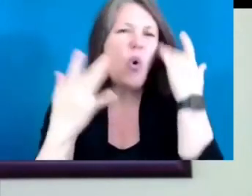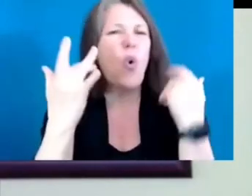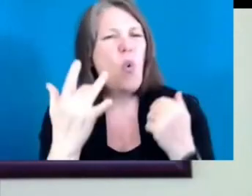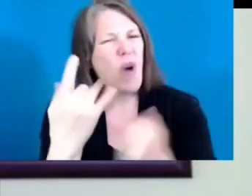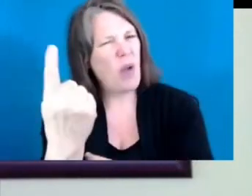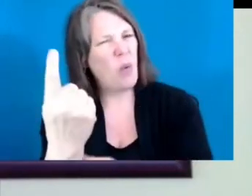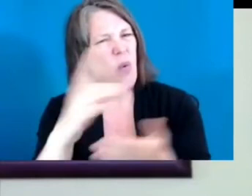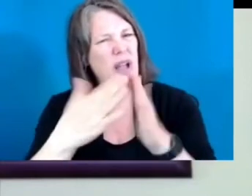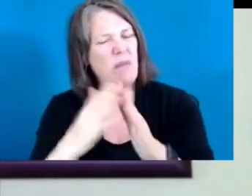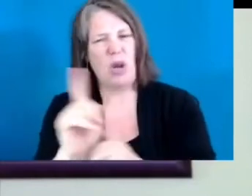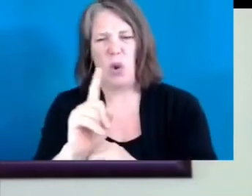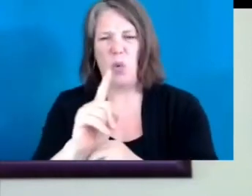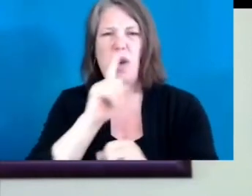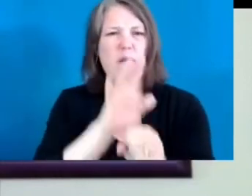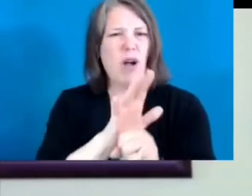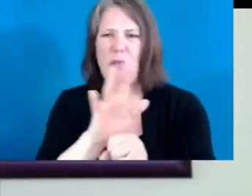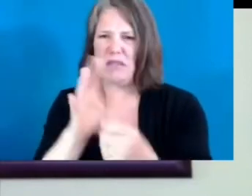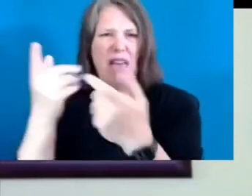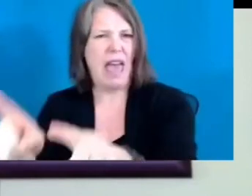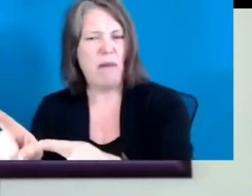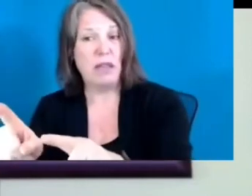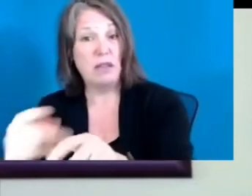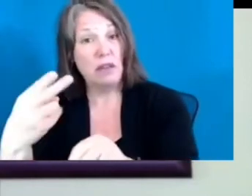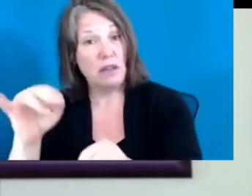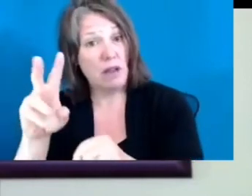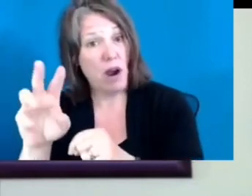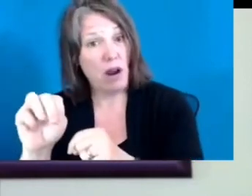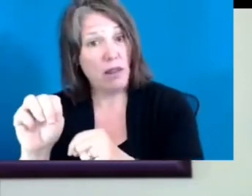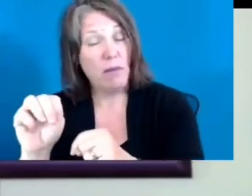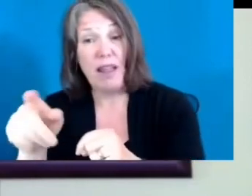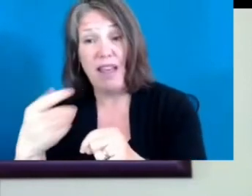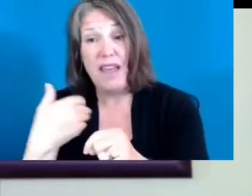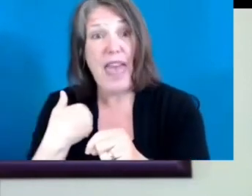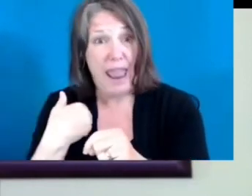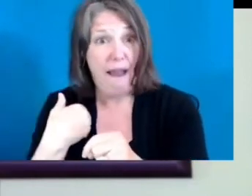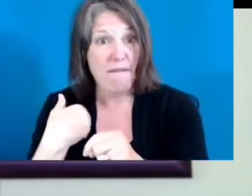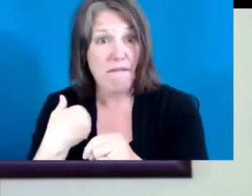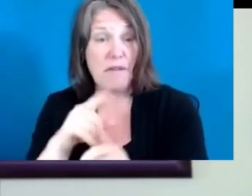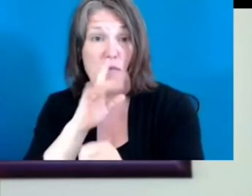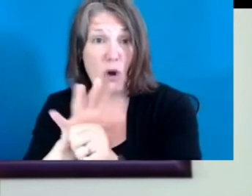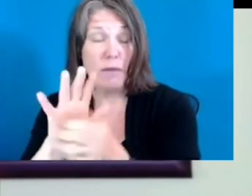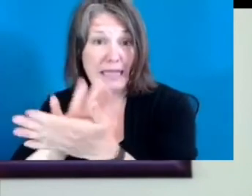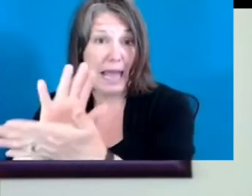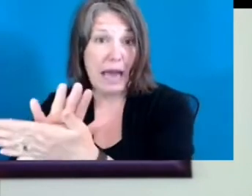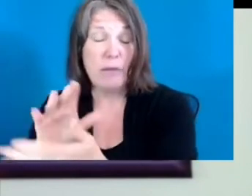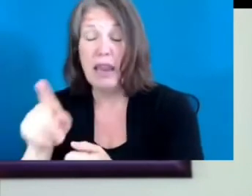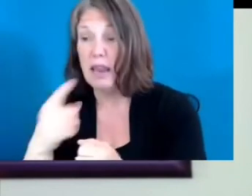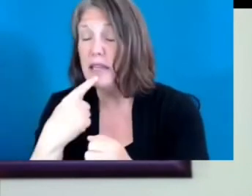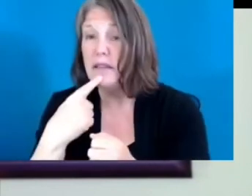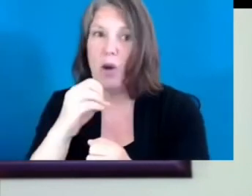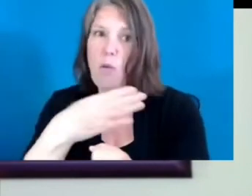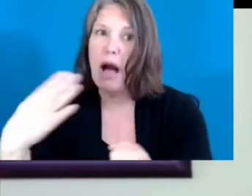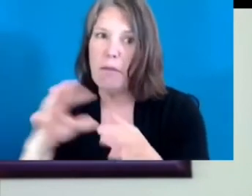just be one community where a promise is being made? Because in Harlem, they had a Promise Academy, they have Promise Academy. He said,